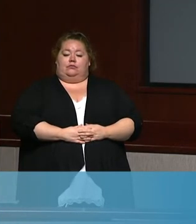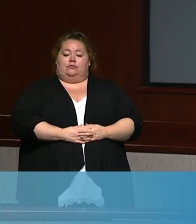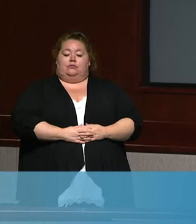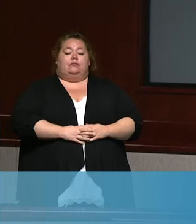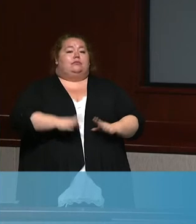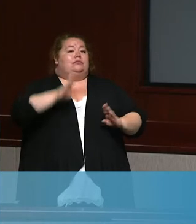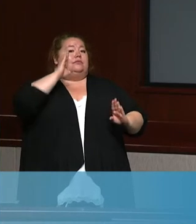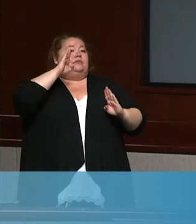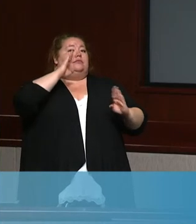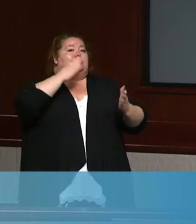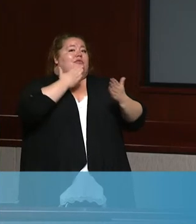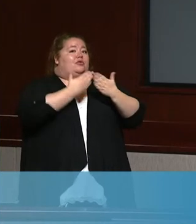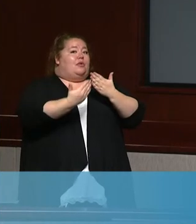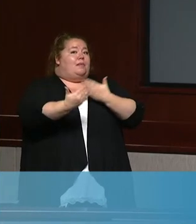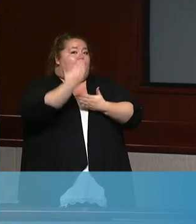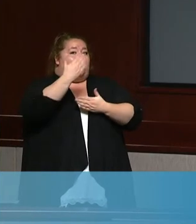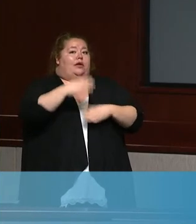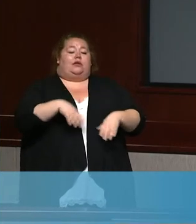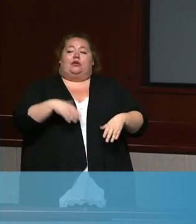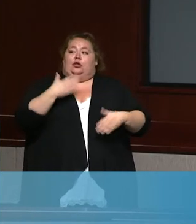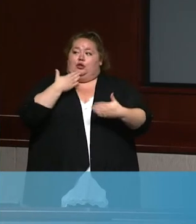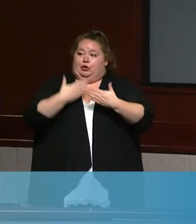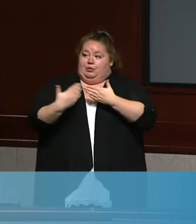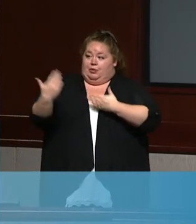Hi, good morning. Good morning.